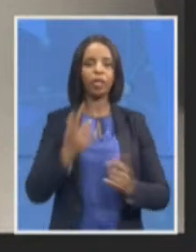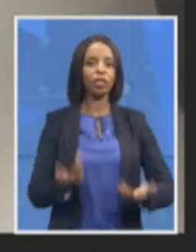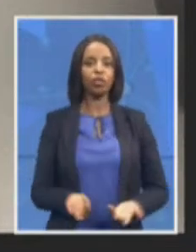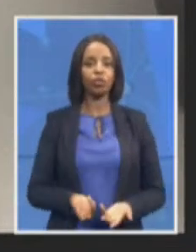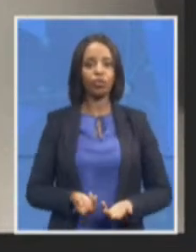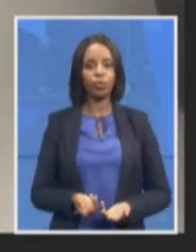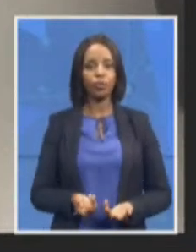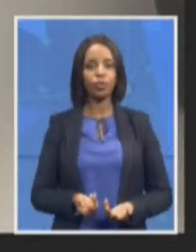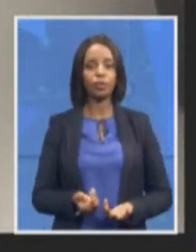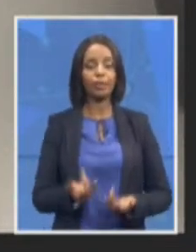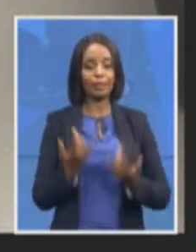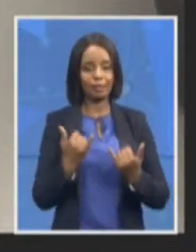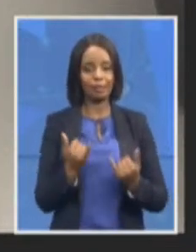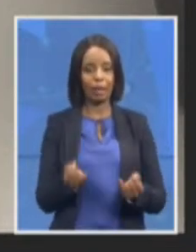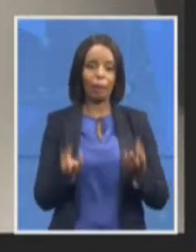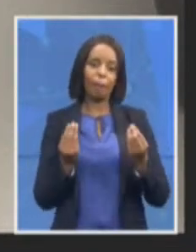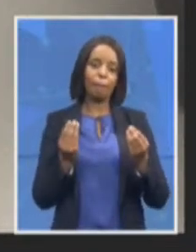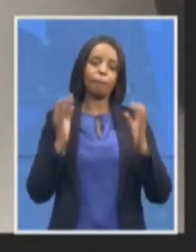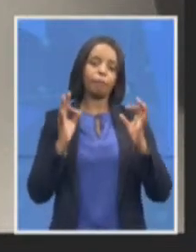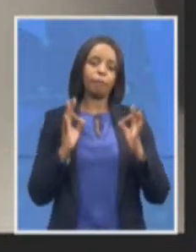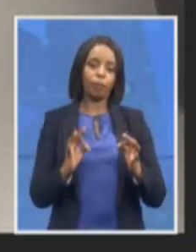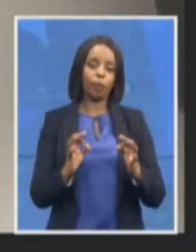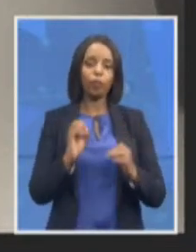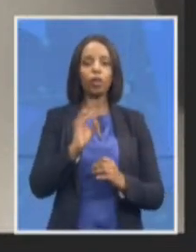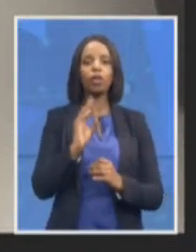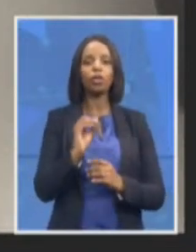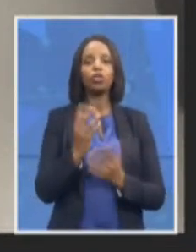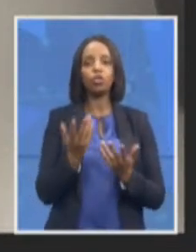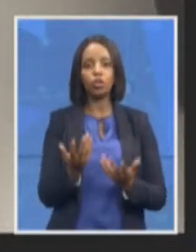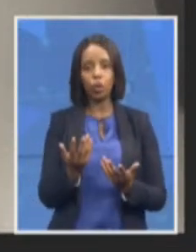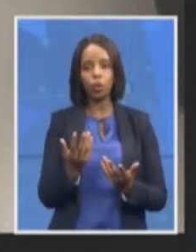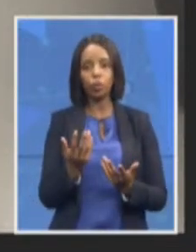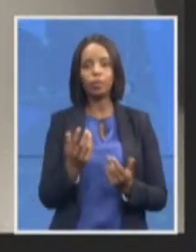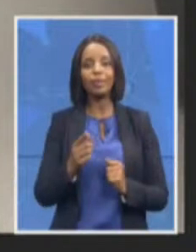that's on the question of of of the capacity and the OD thank you